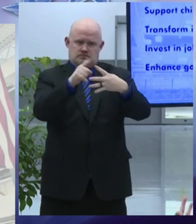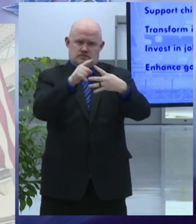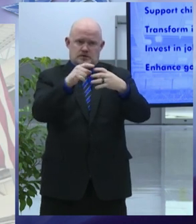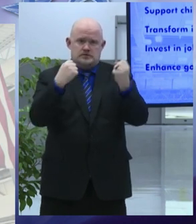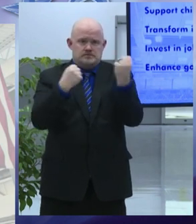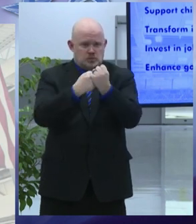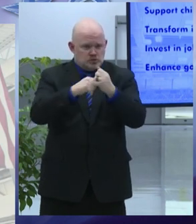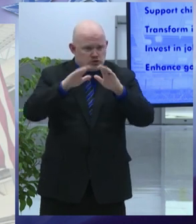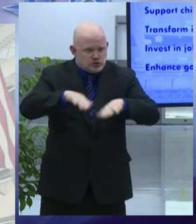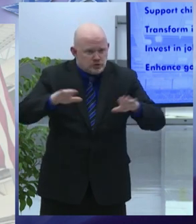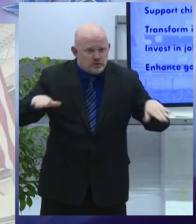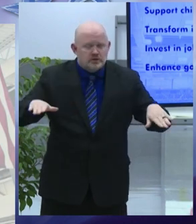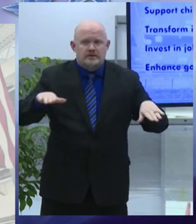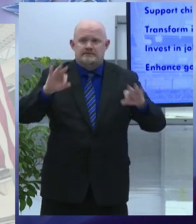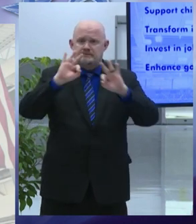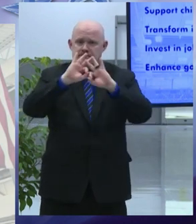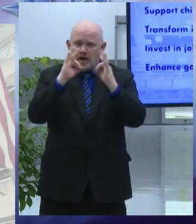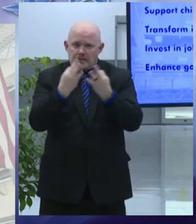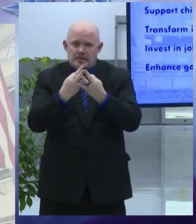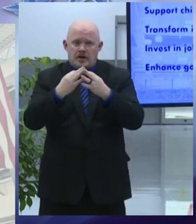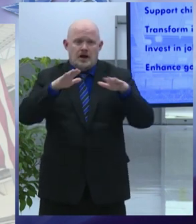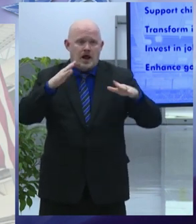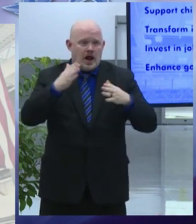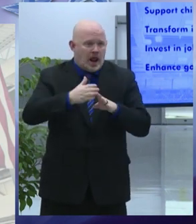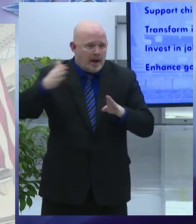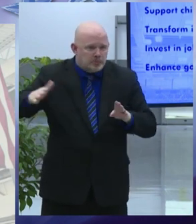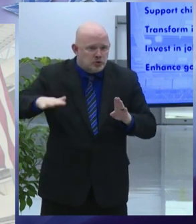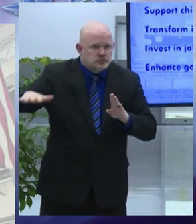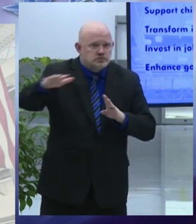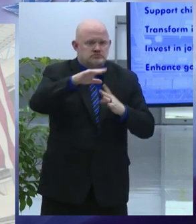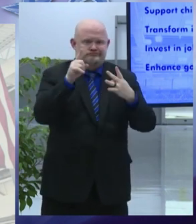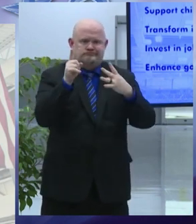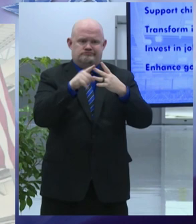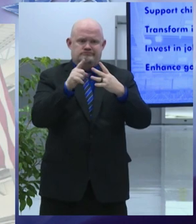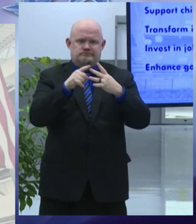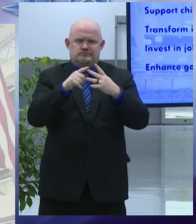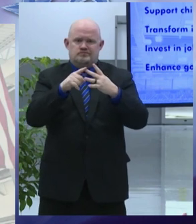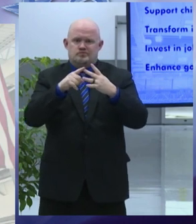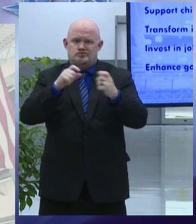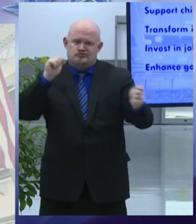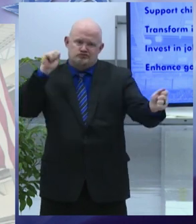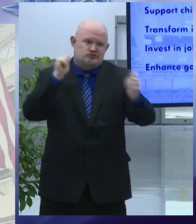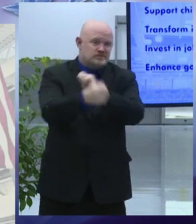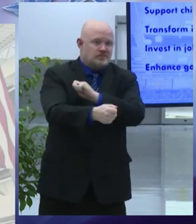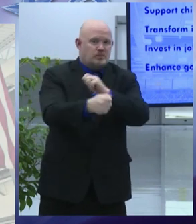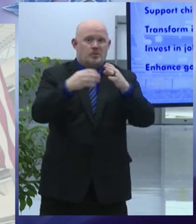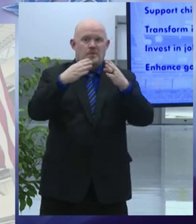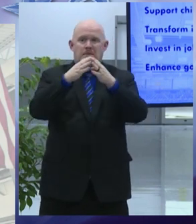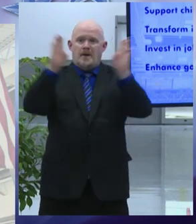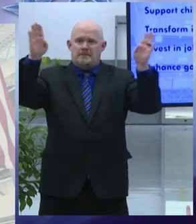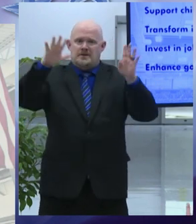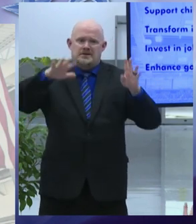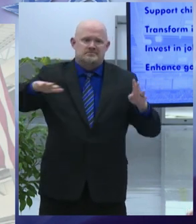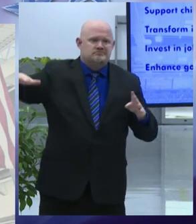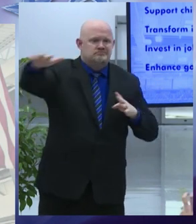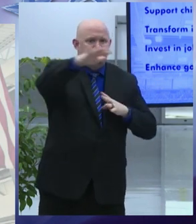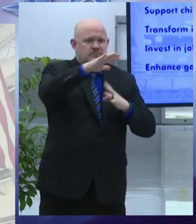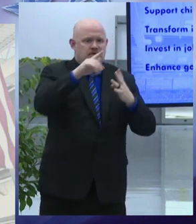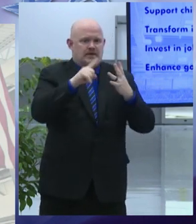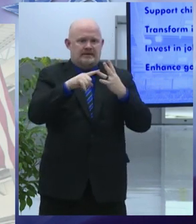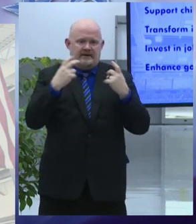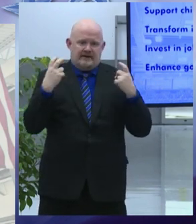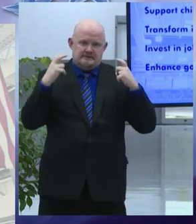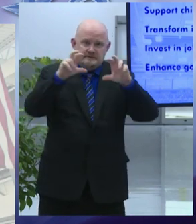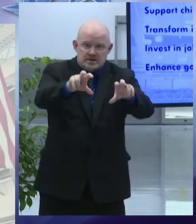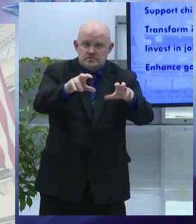neighborhoods transform infrastructure and public spaces invest in jobs and economic opportunity and enhance government